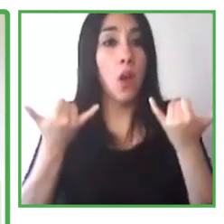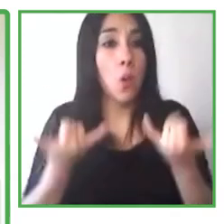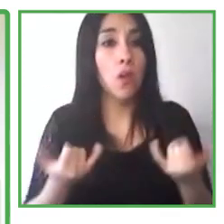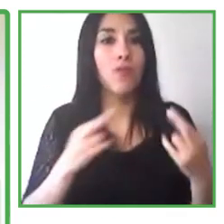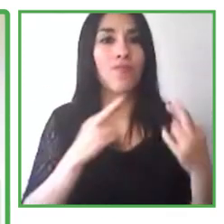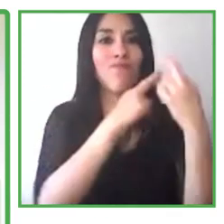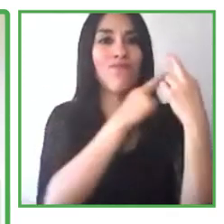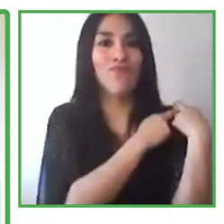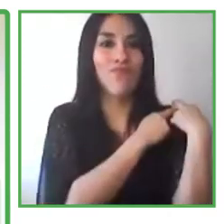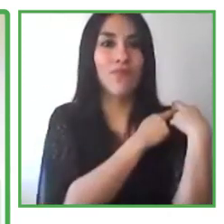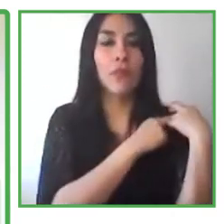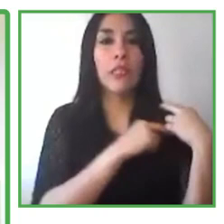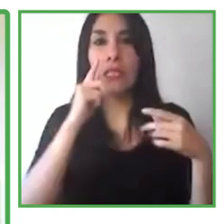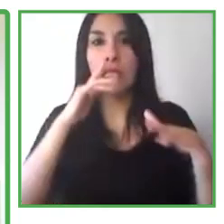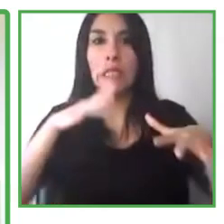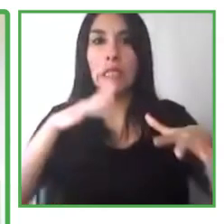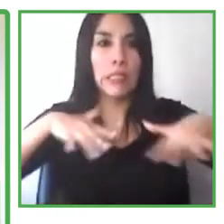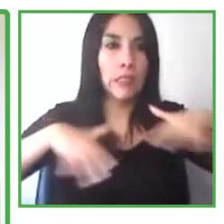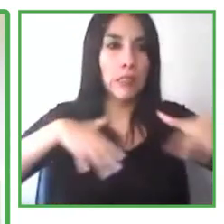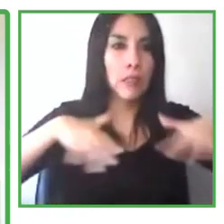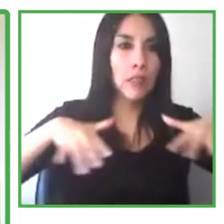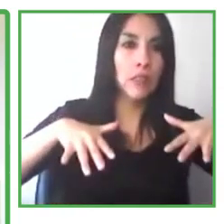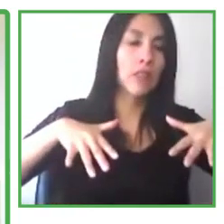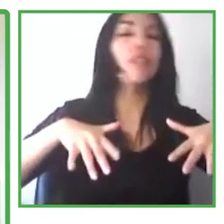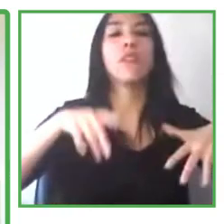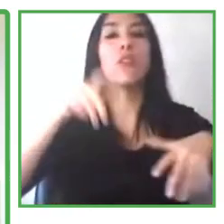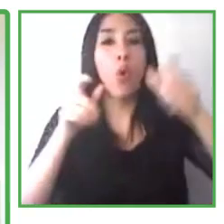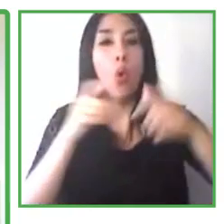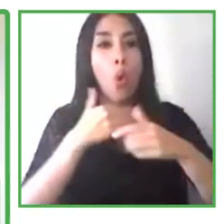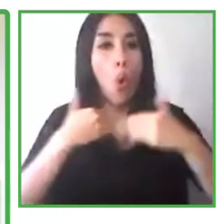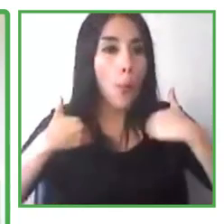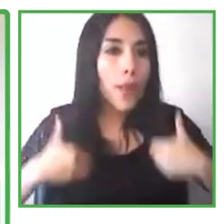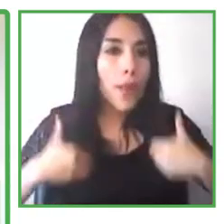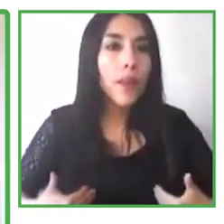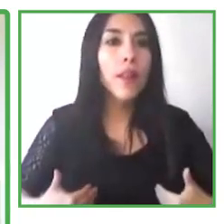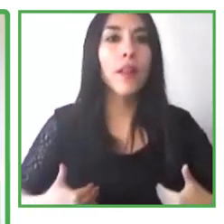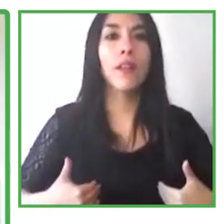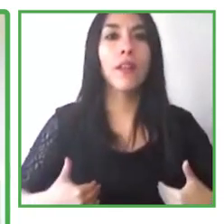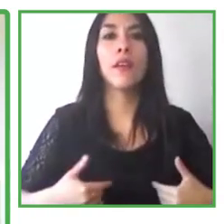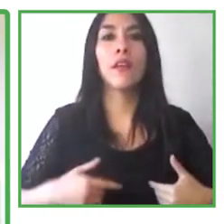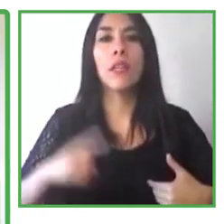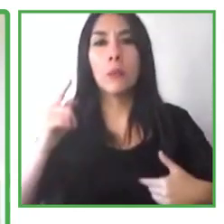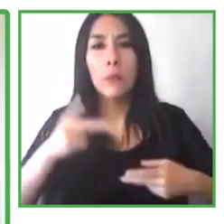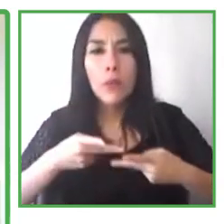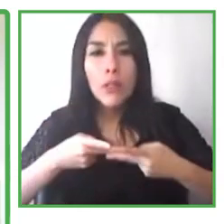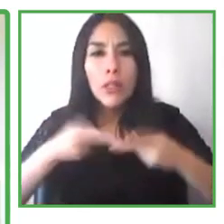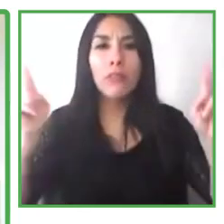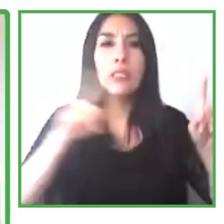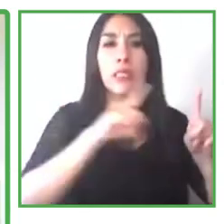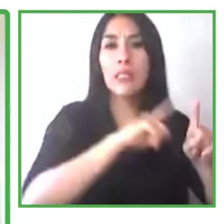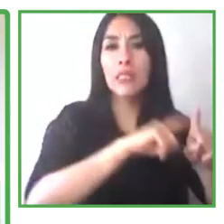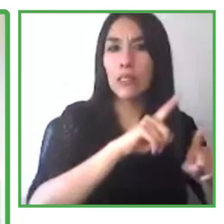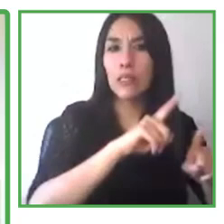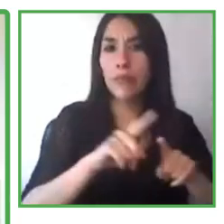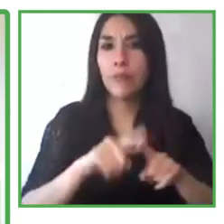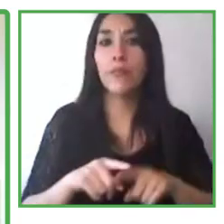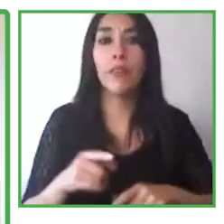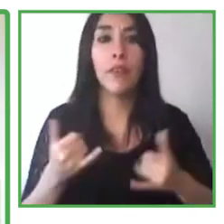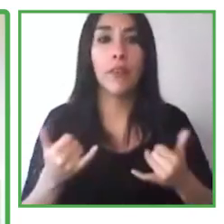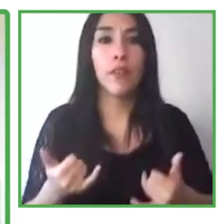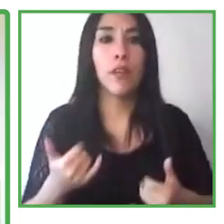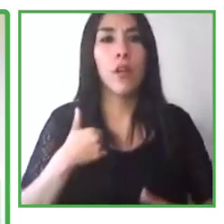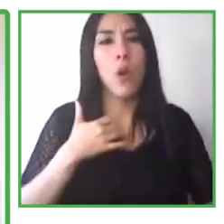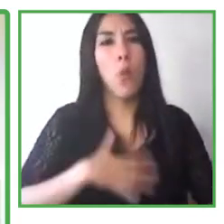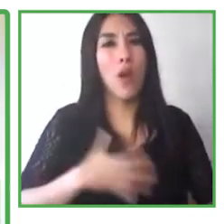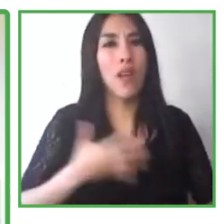We really want to diversify the options and the availability. And we're also going to run some programs outside of the U.S.